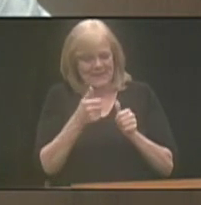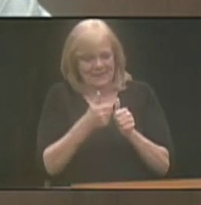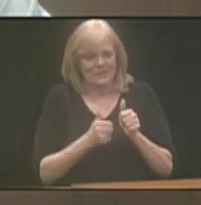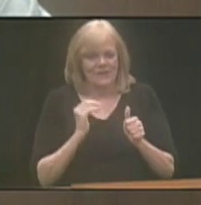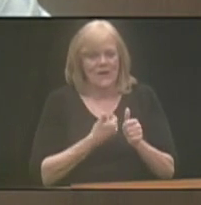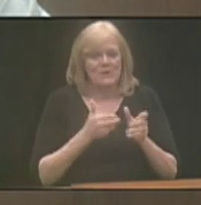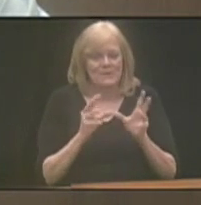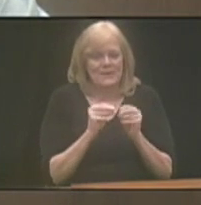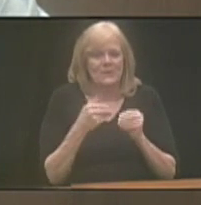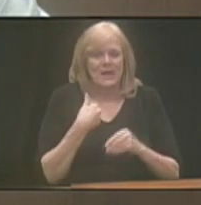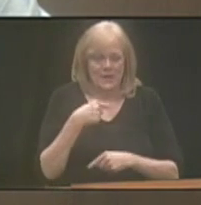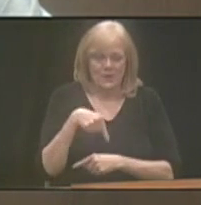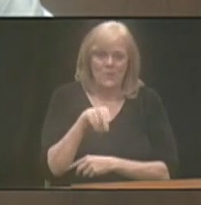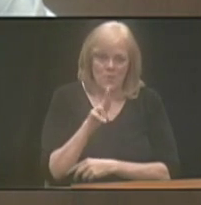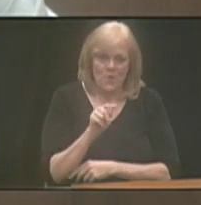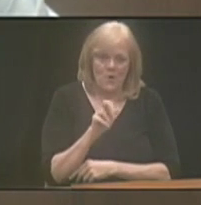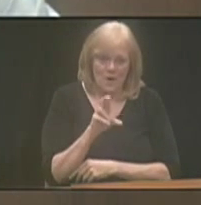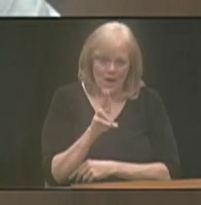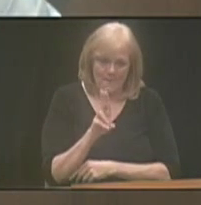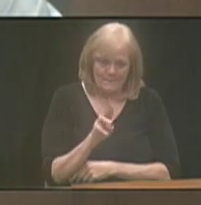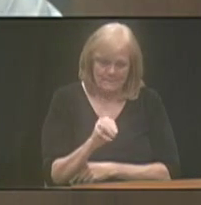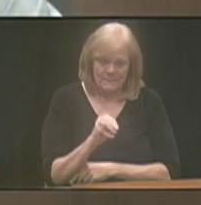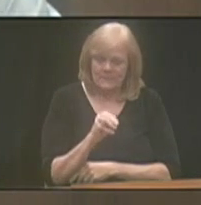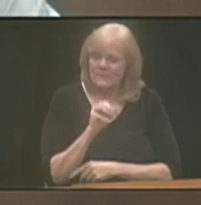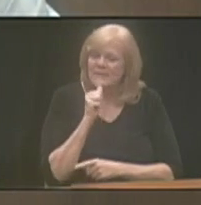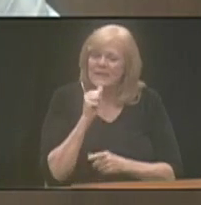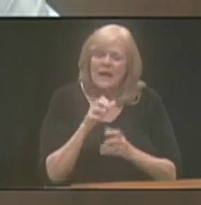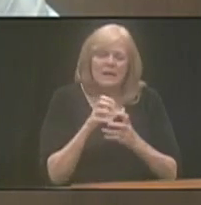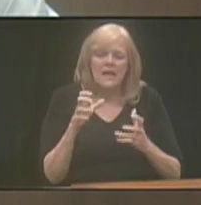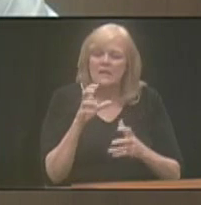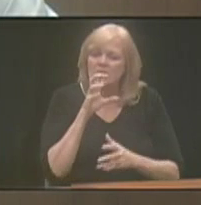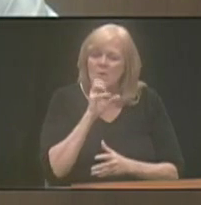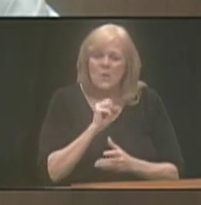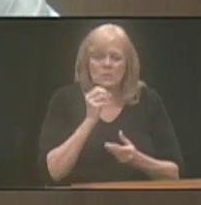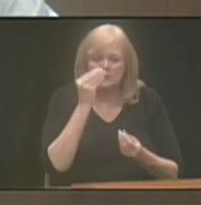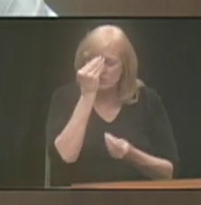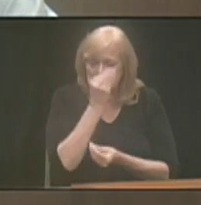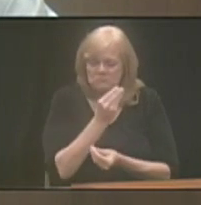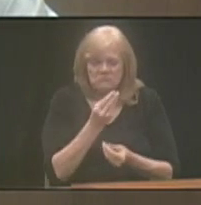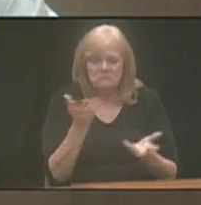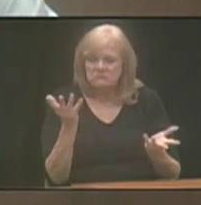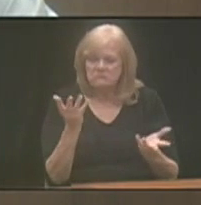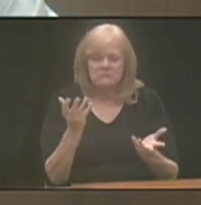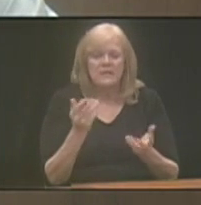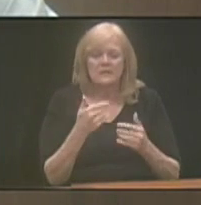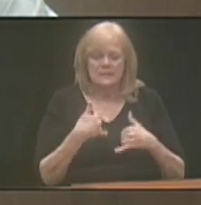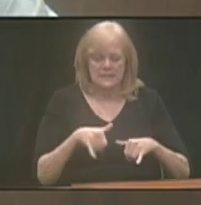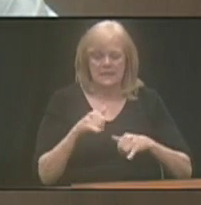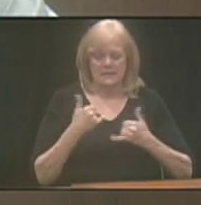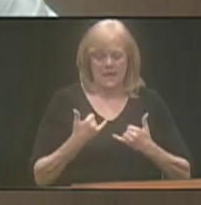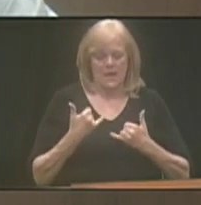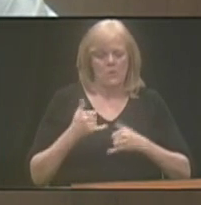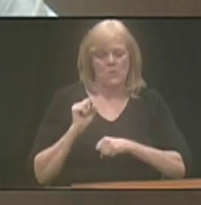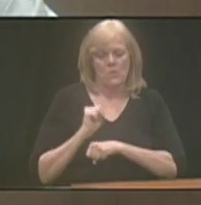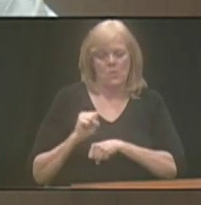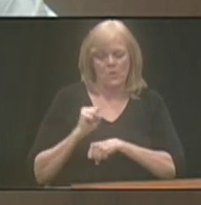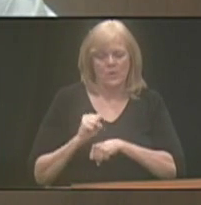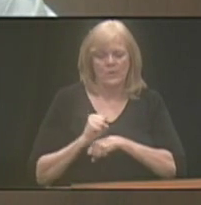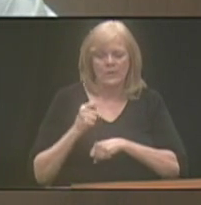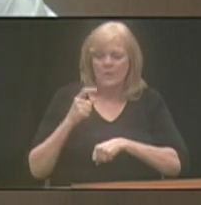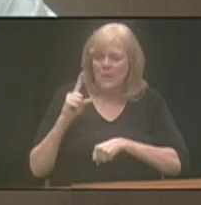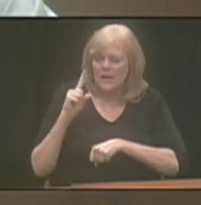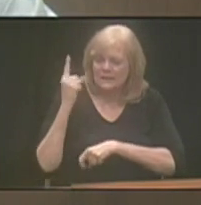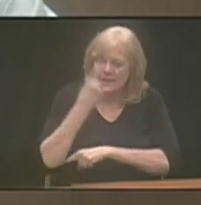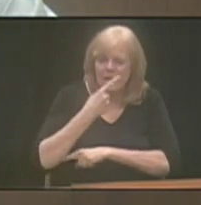meetings. We had a quorum. Not a lot of old news to discuss. We are working still to find a date and